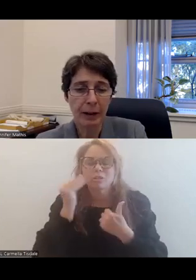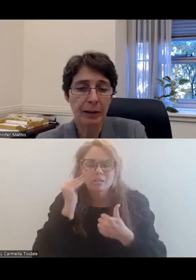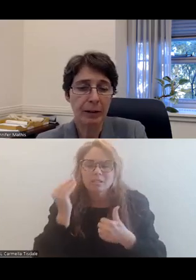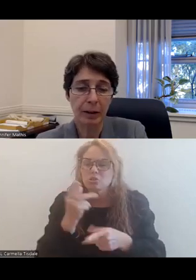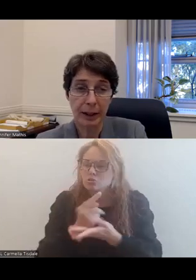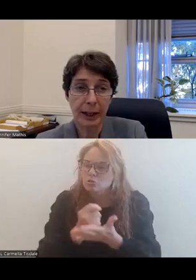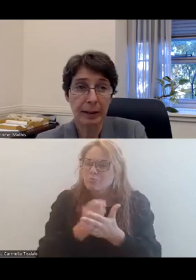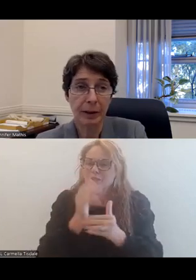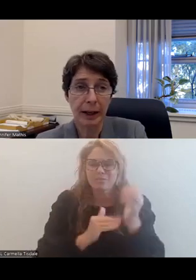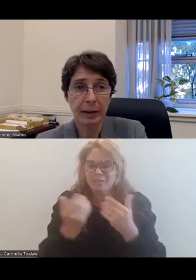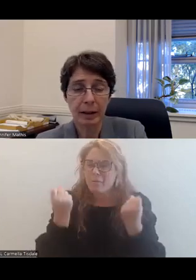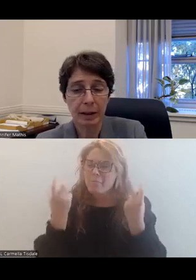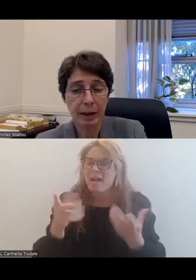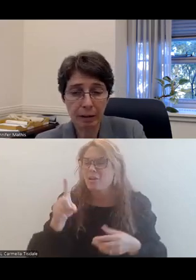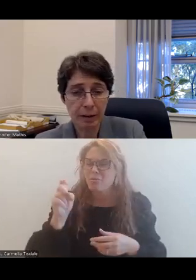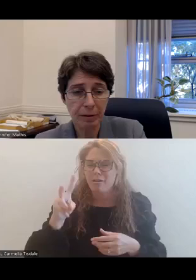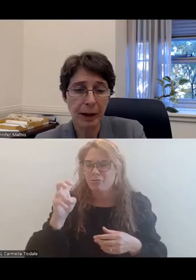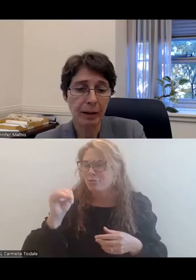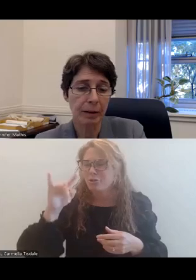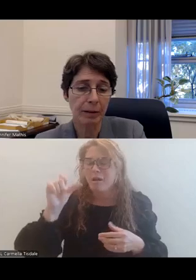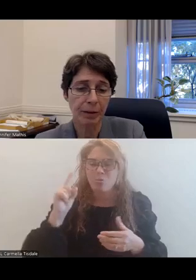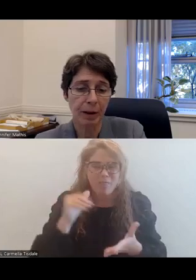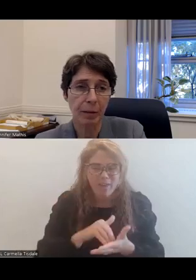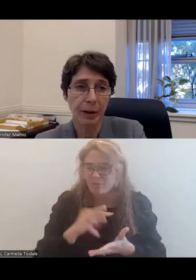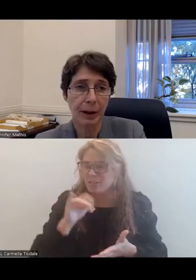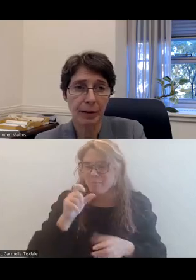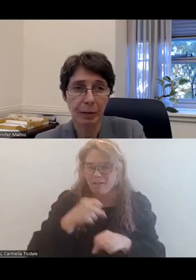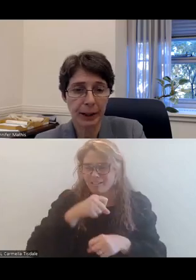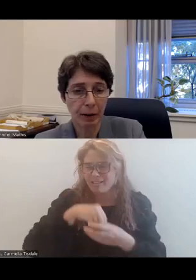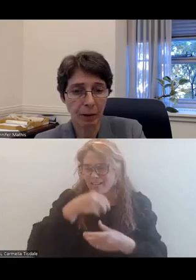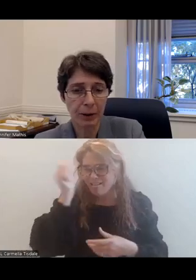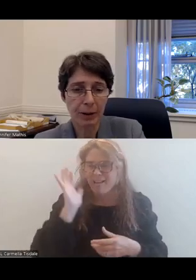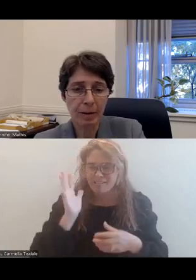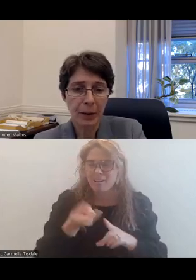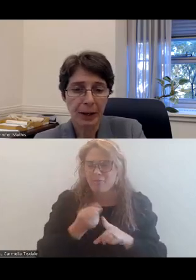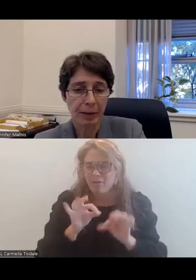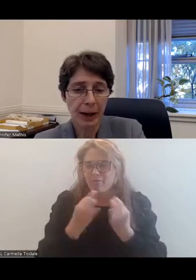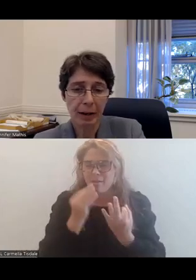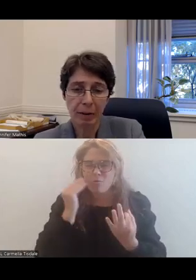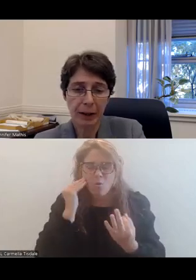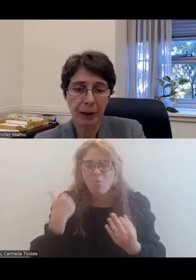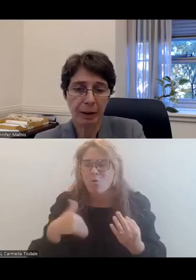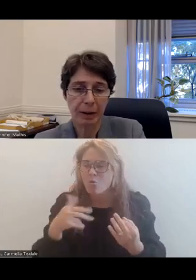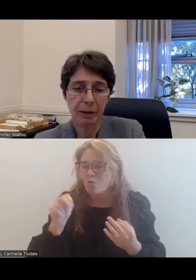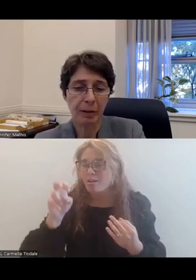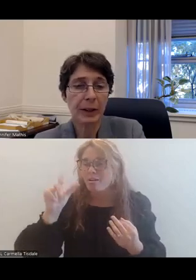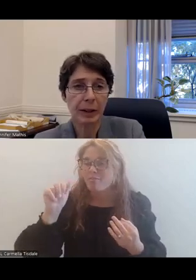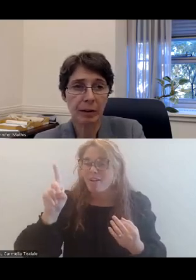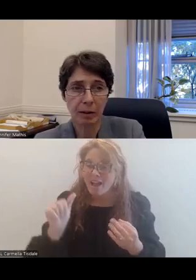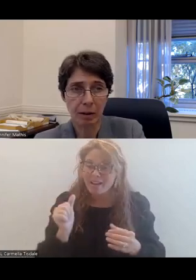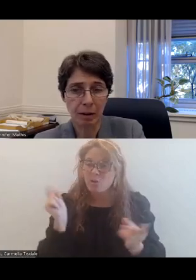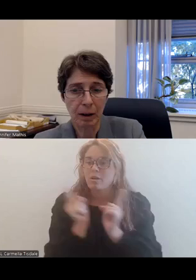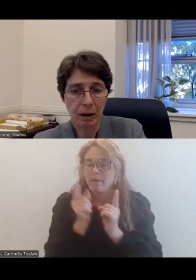of miles. In the case of Alaska, thousands of miles from their family homes. In Nevada, we met the parents